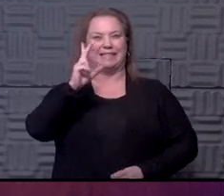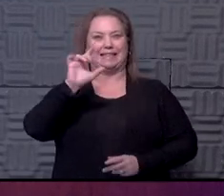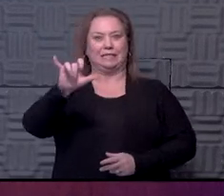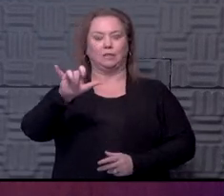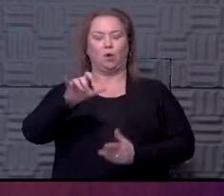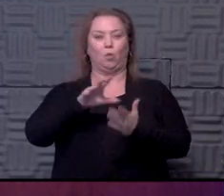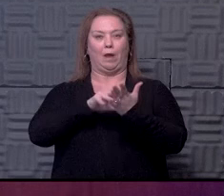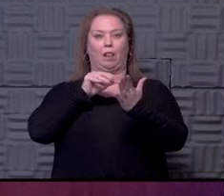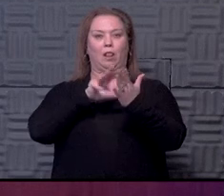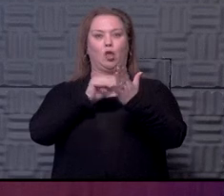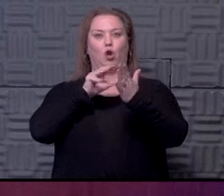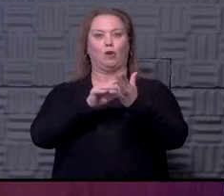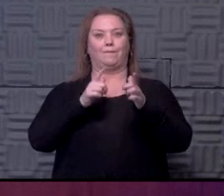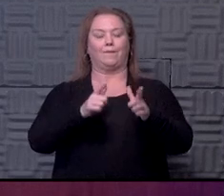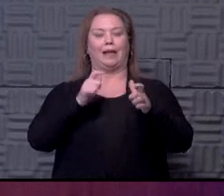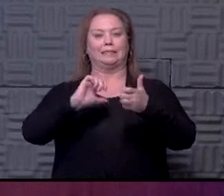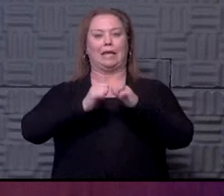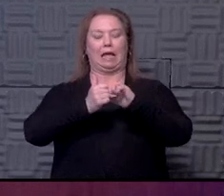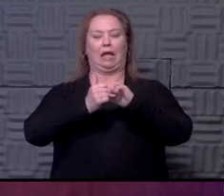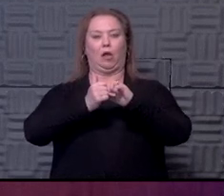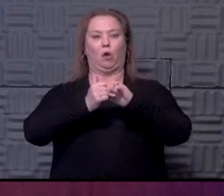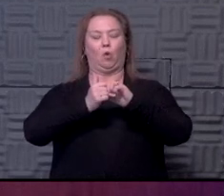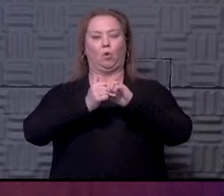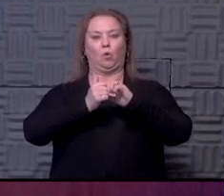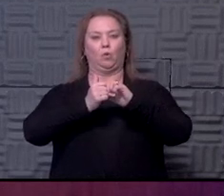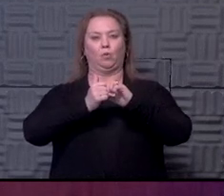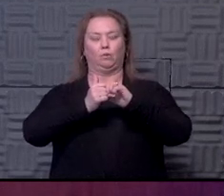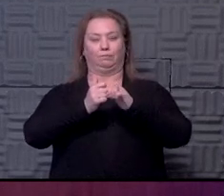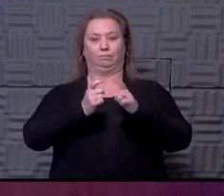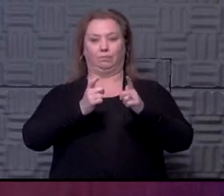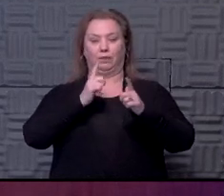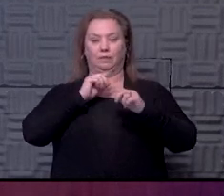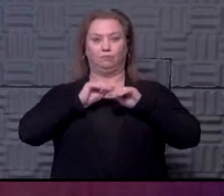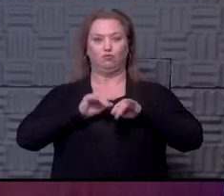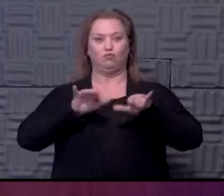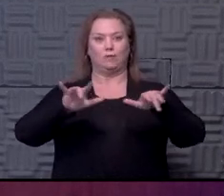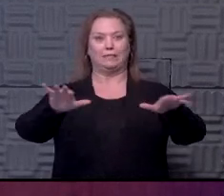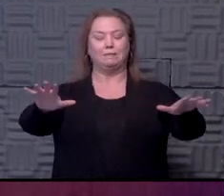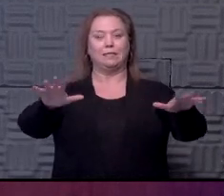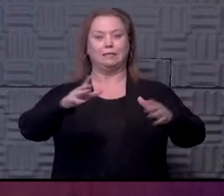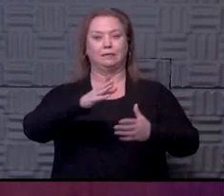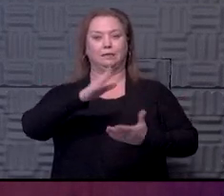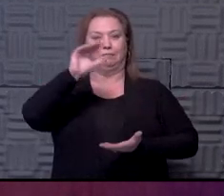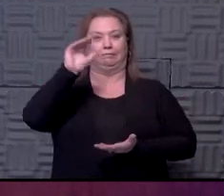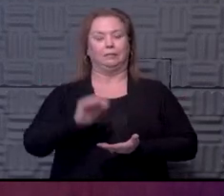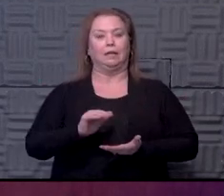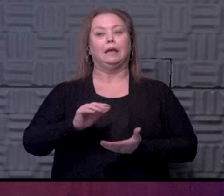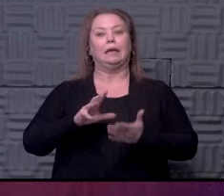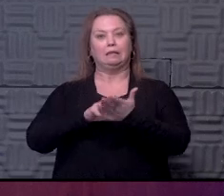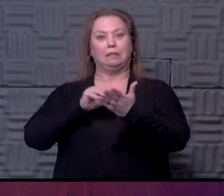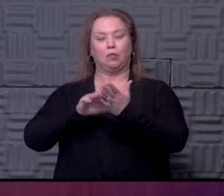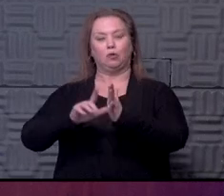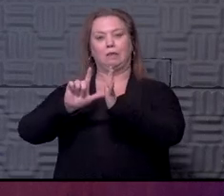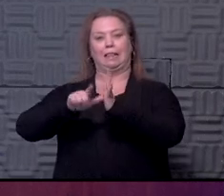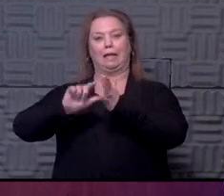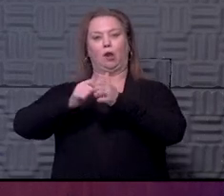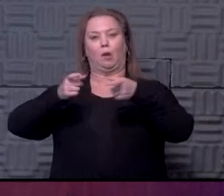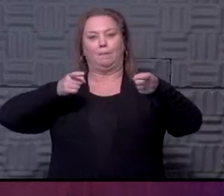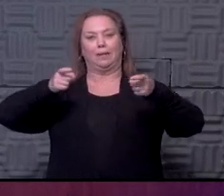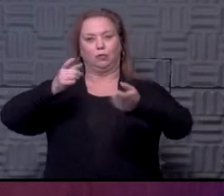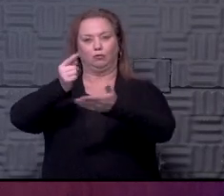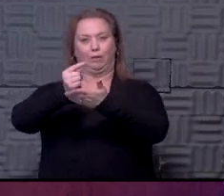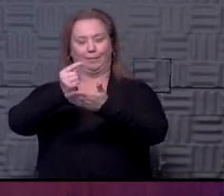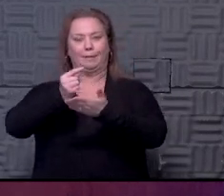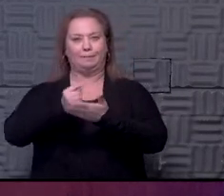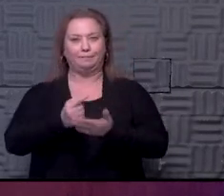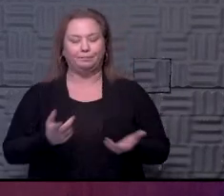learned very rapidly how to keep it from being transmitted and then learned after that how to manage treatment.